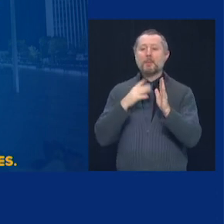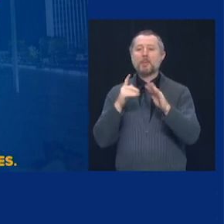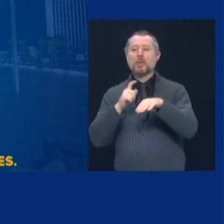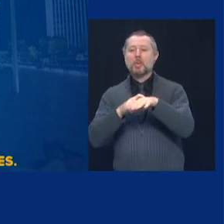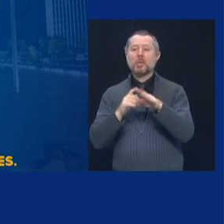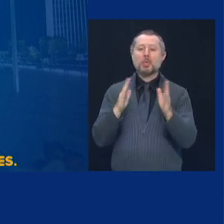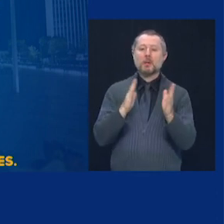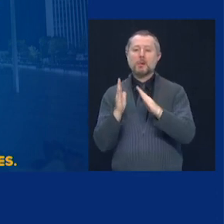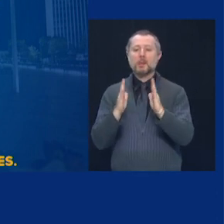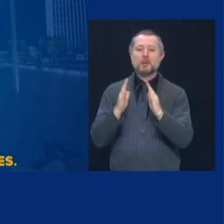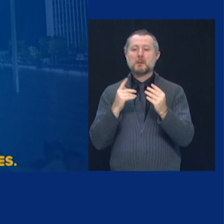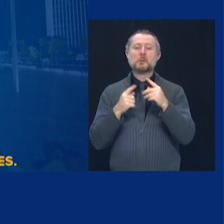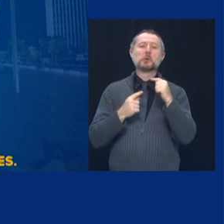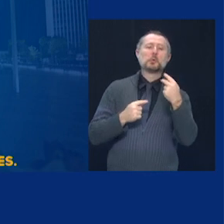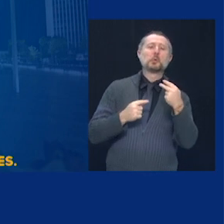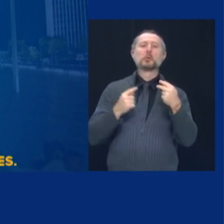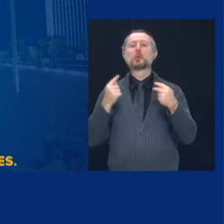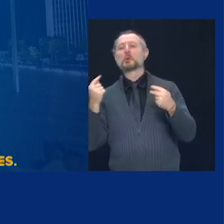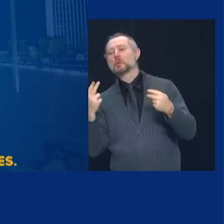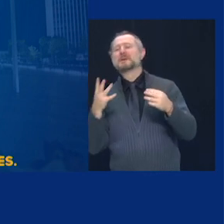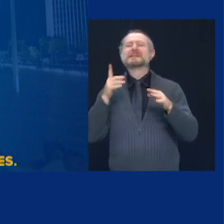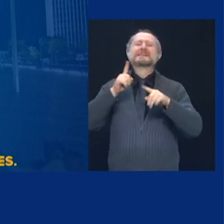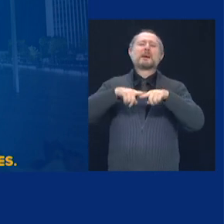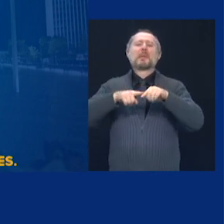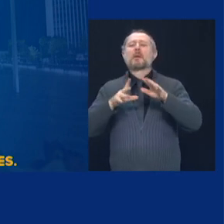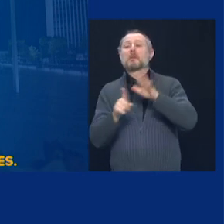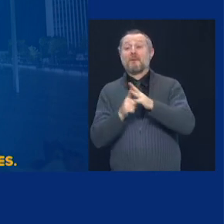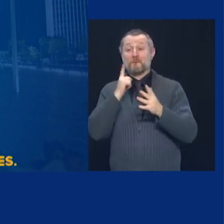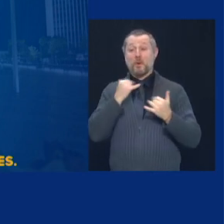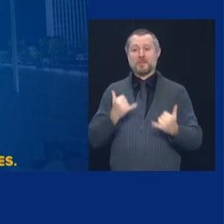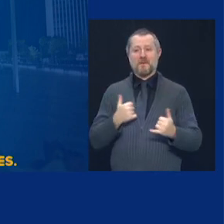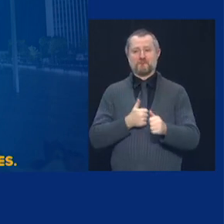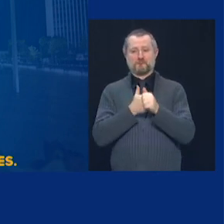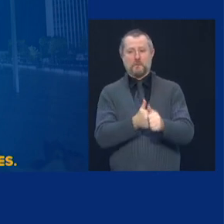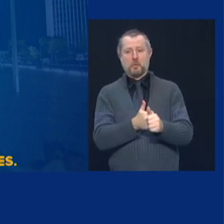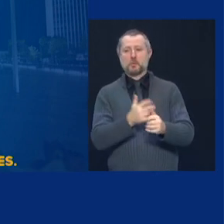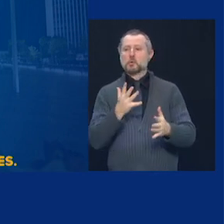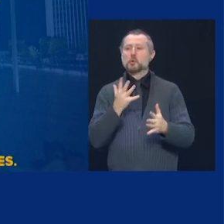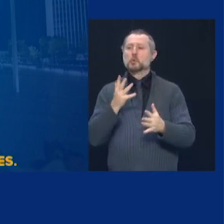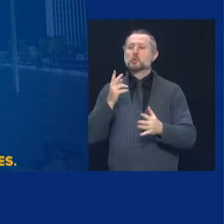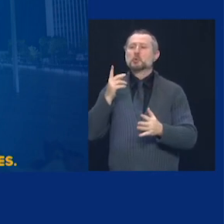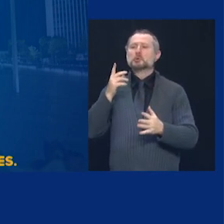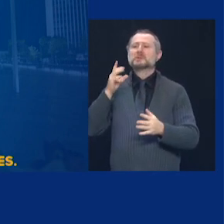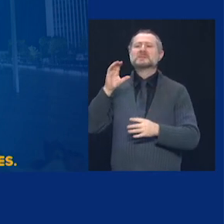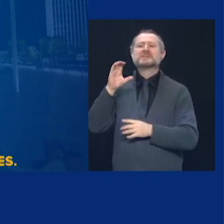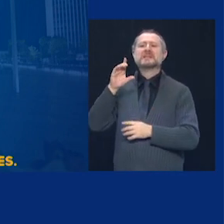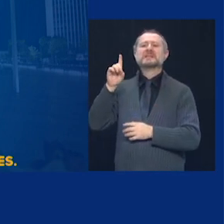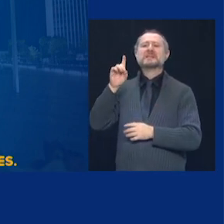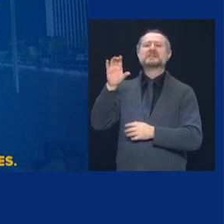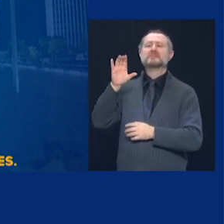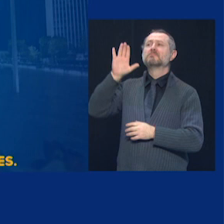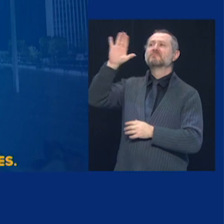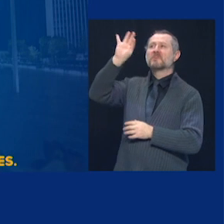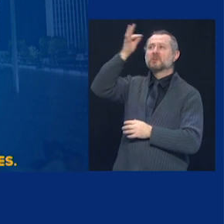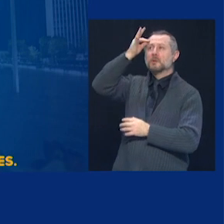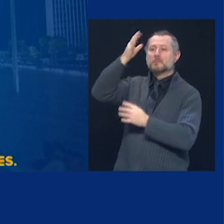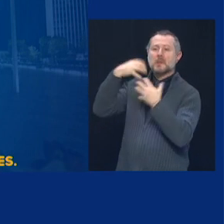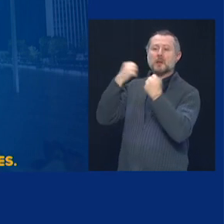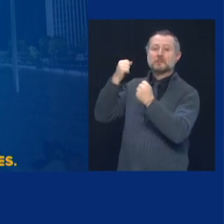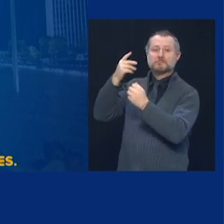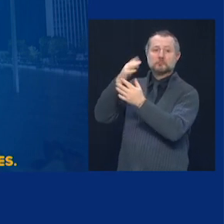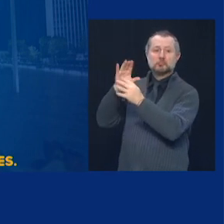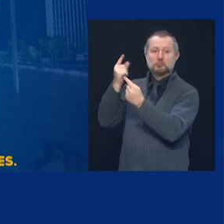following additional CDC guidance that they have been updating and offering. You see these very attractive